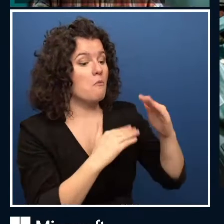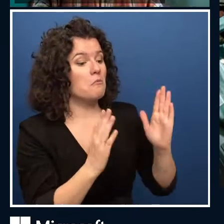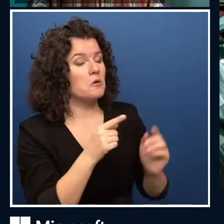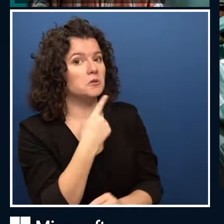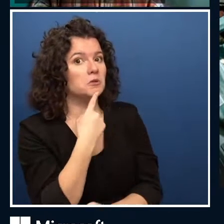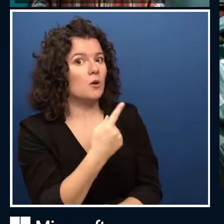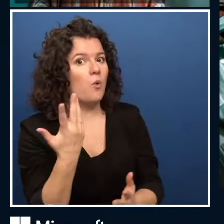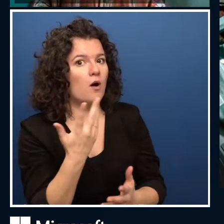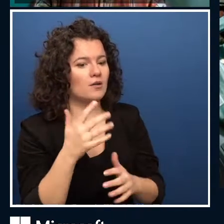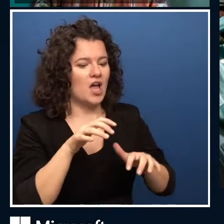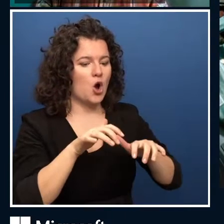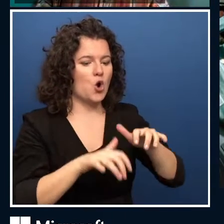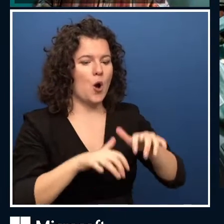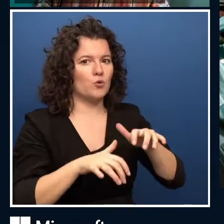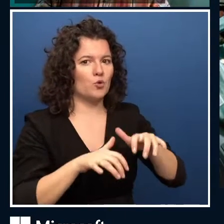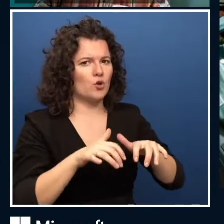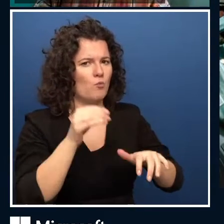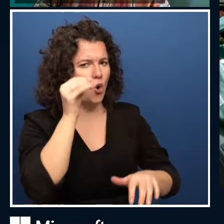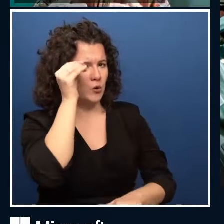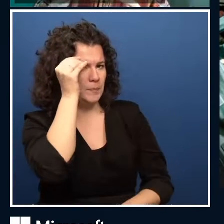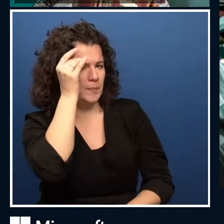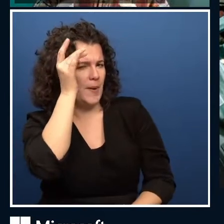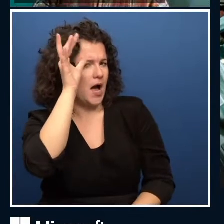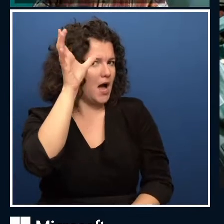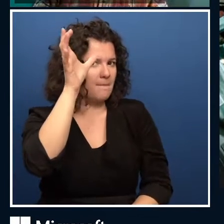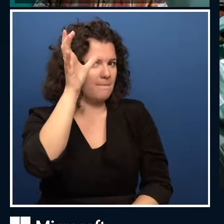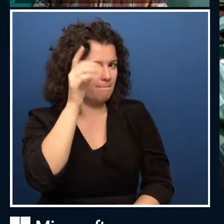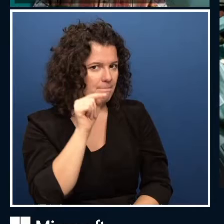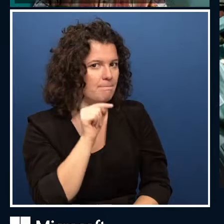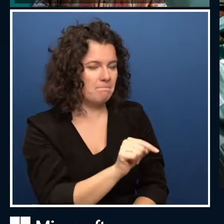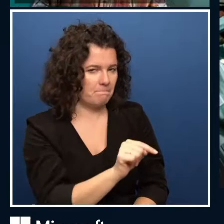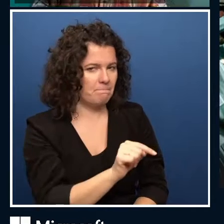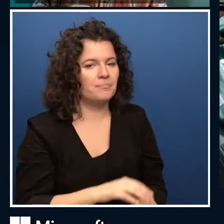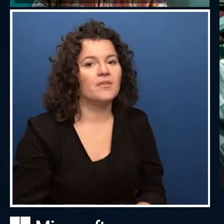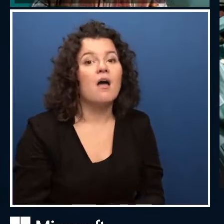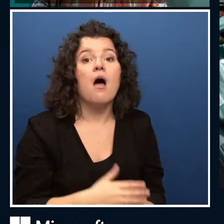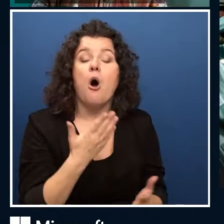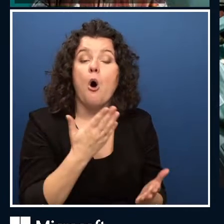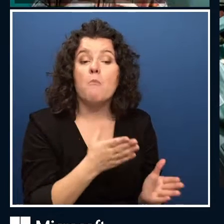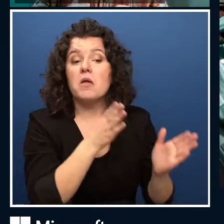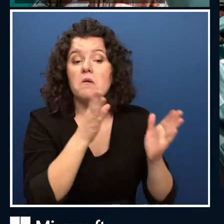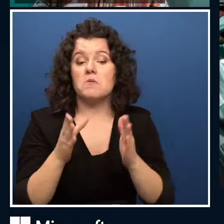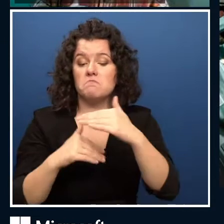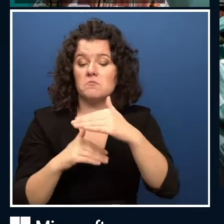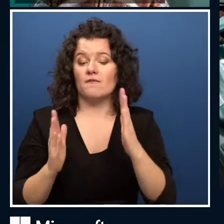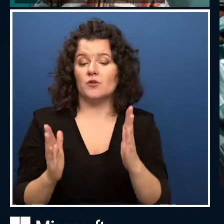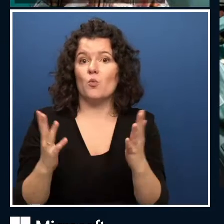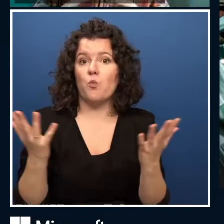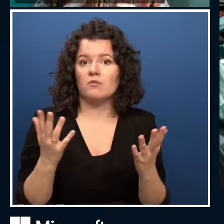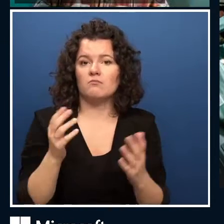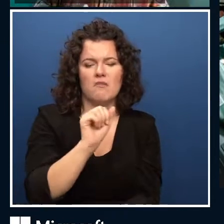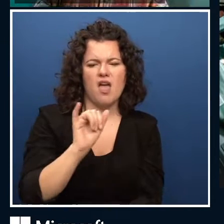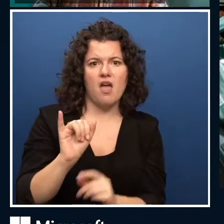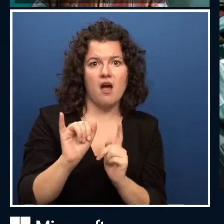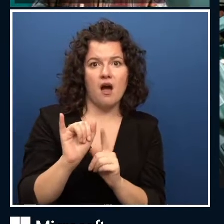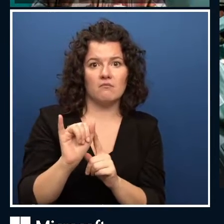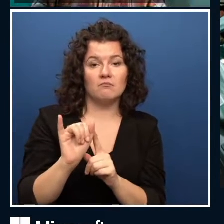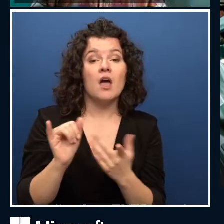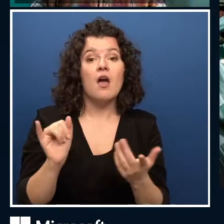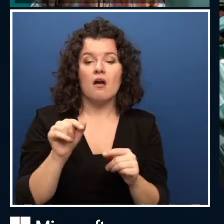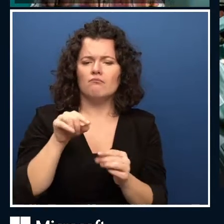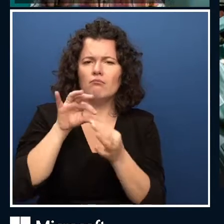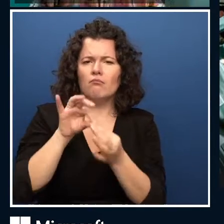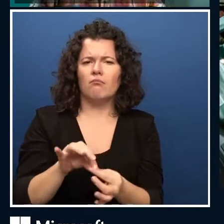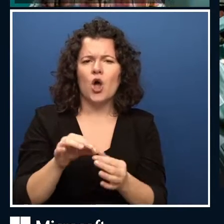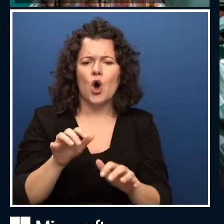But also you can view AI as a branch of science which thinks on how computers can solve problems which normally